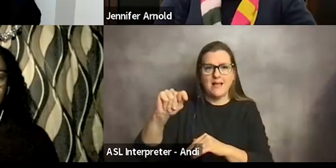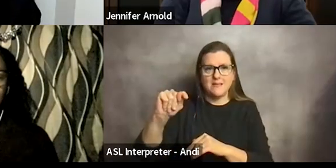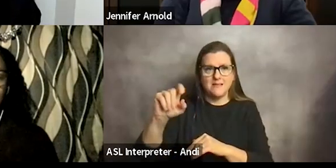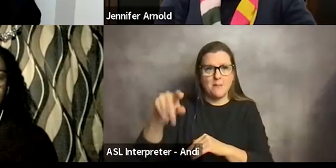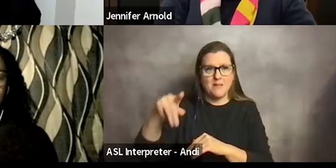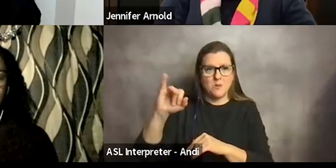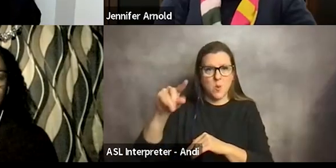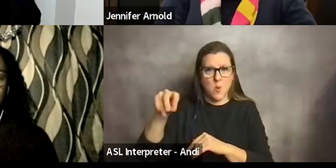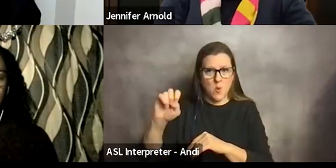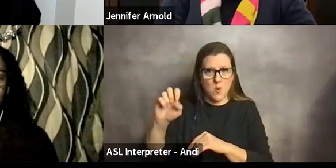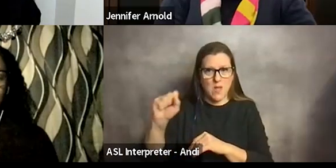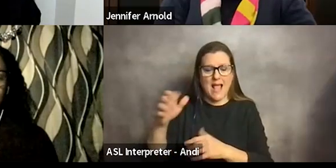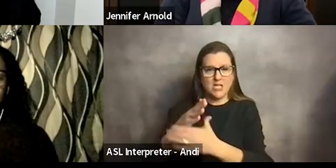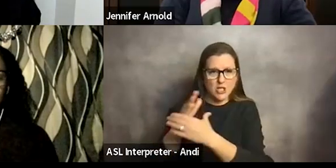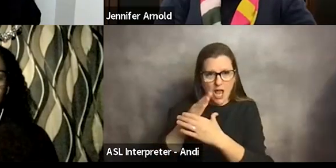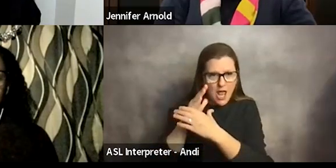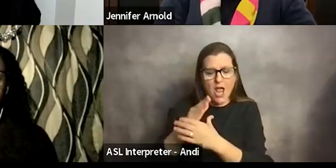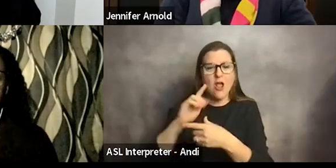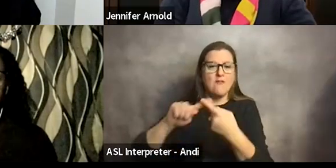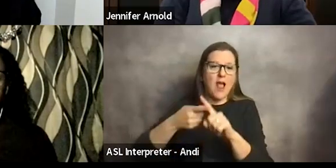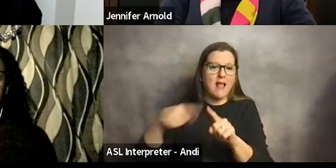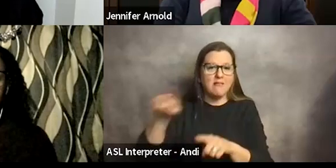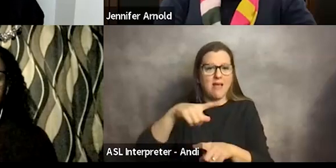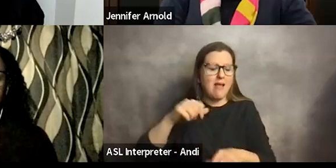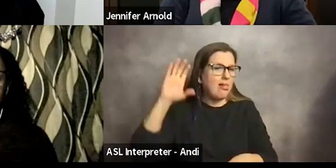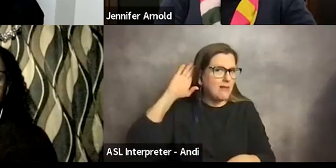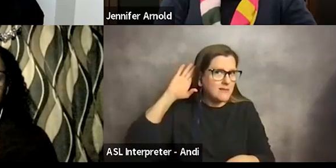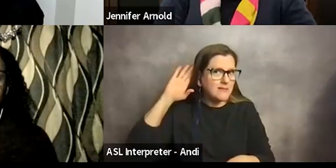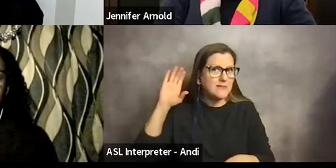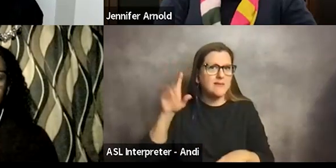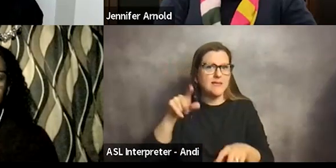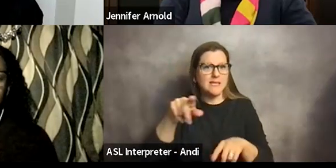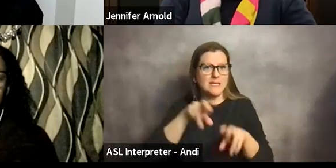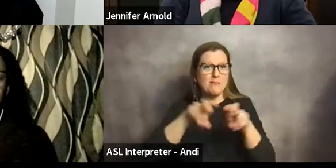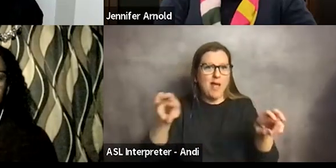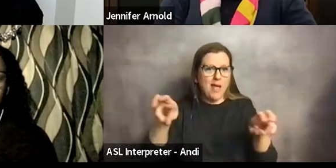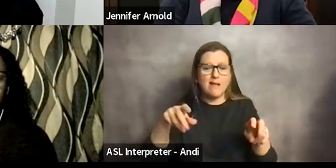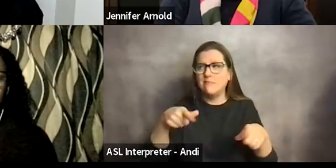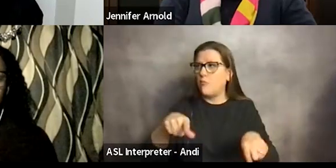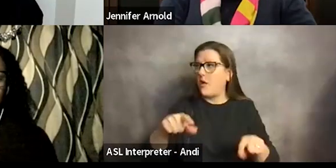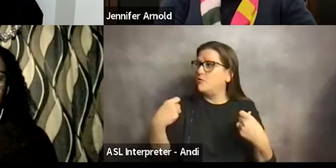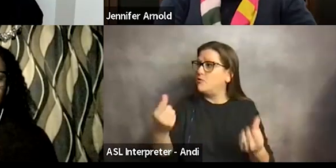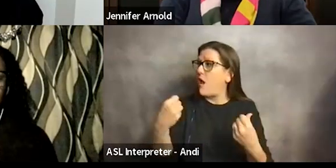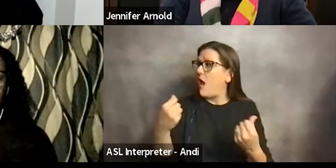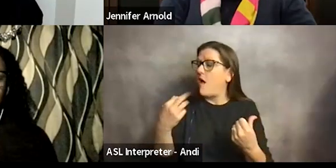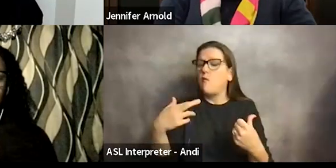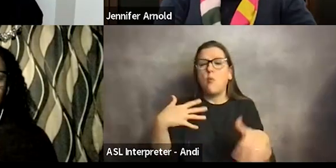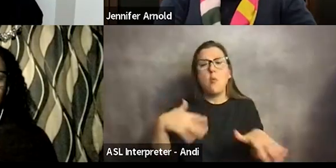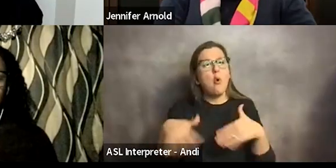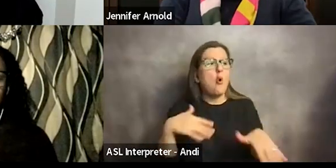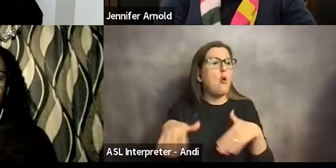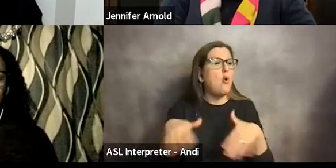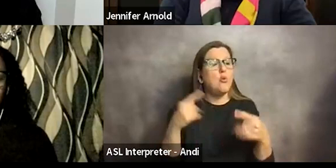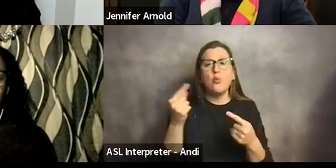you can share this with your friends and they can listen to the panel in their car, on their walk, in whatever